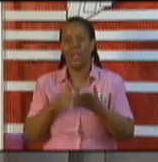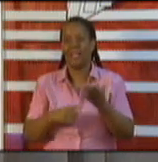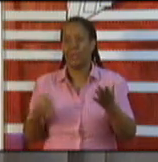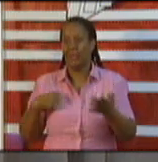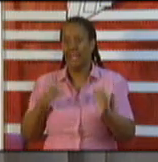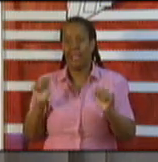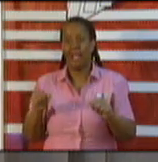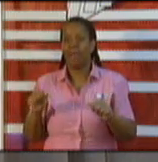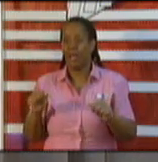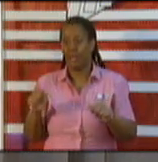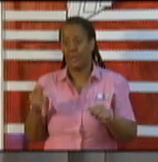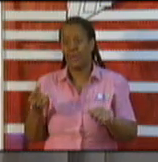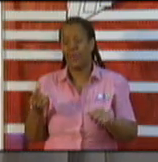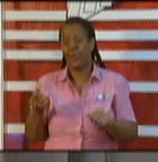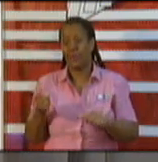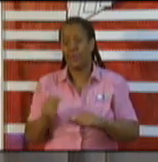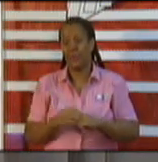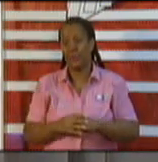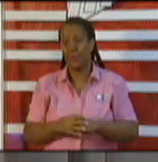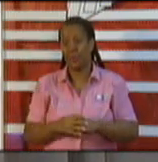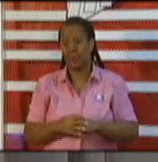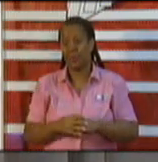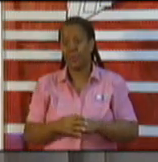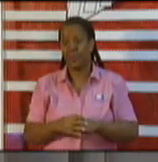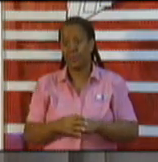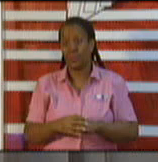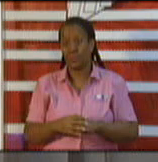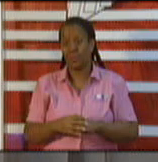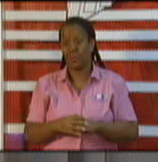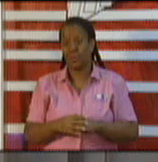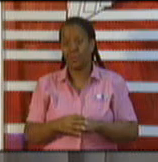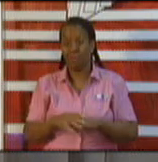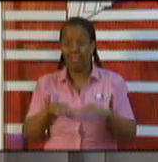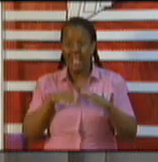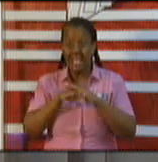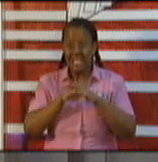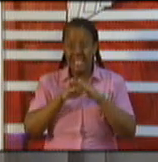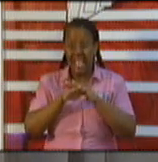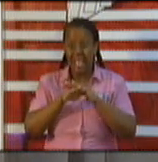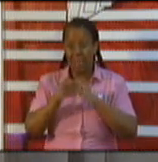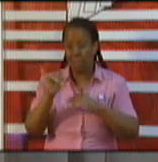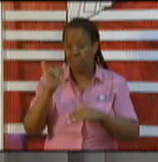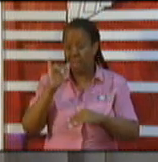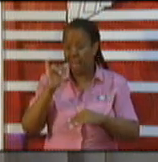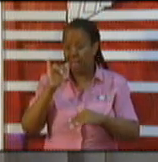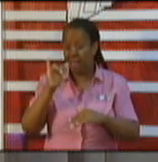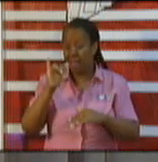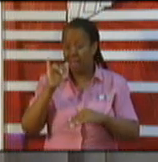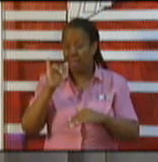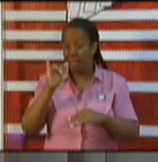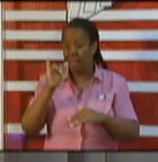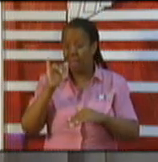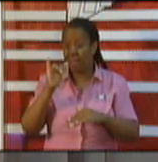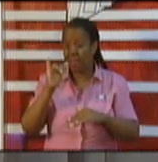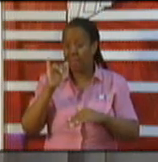get from our medical experts. Inside of these institutions, these entities falls under the control of the bar owners, so